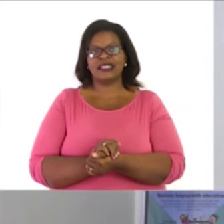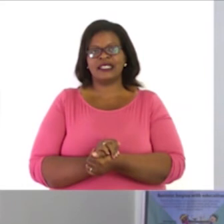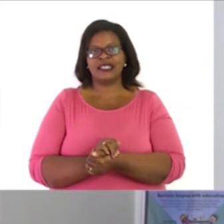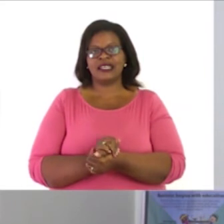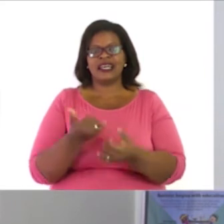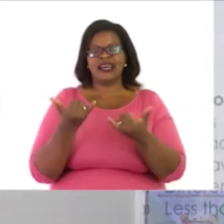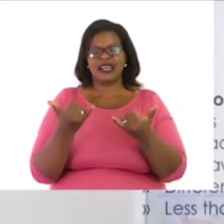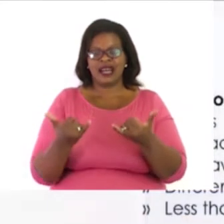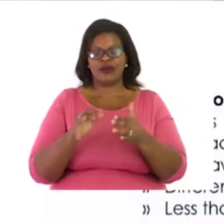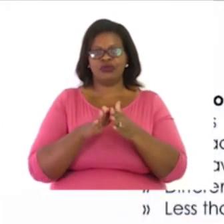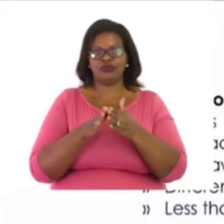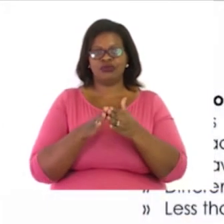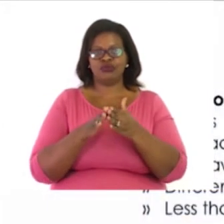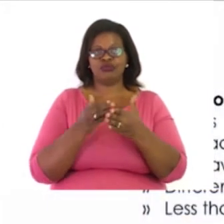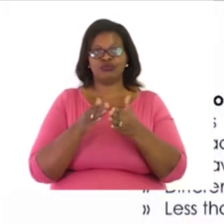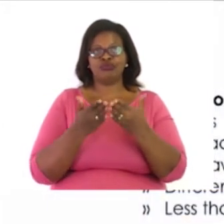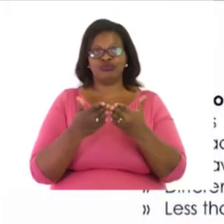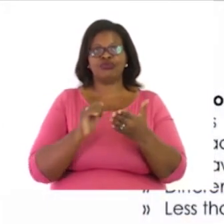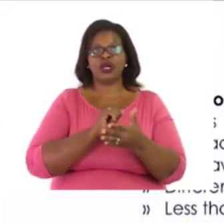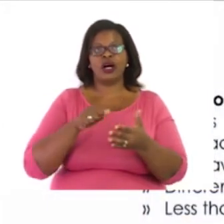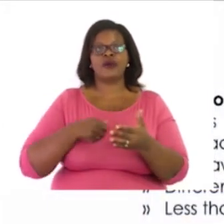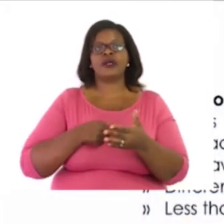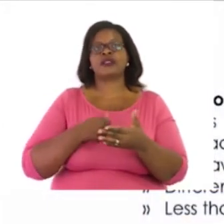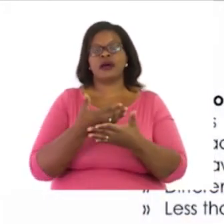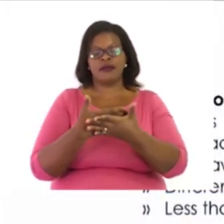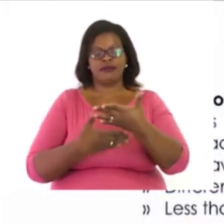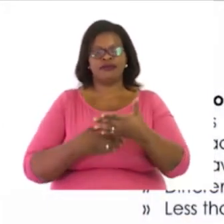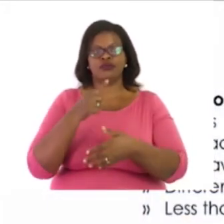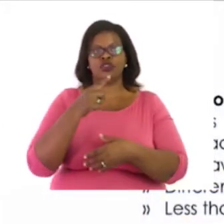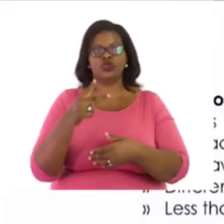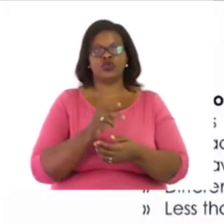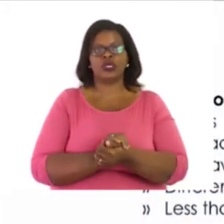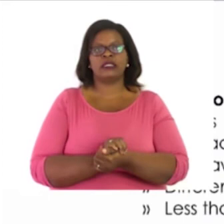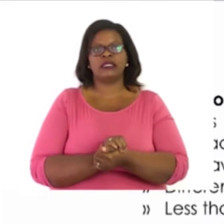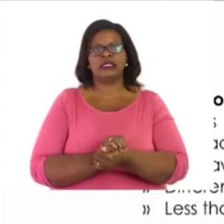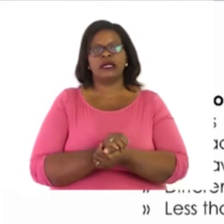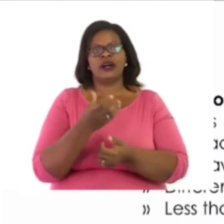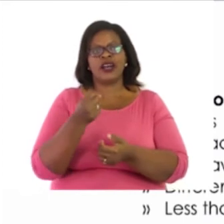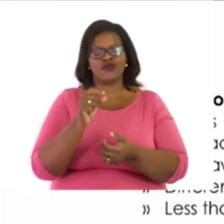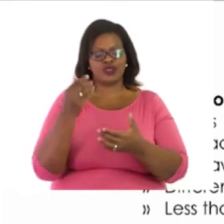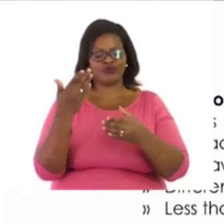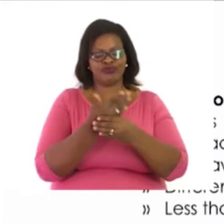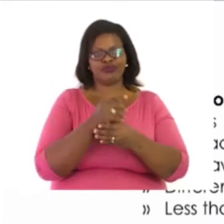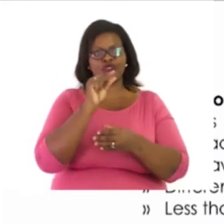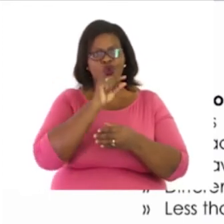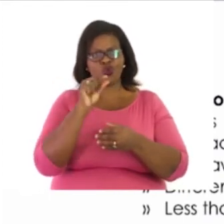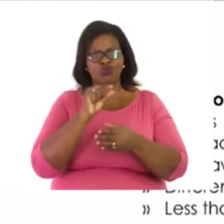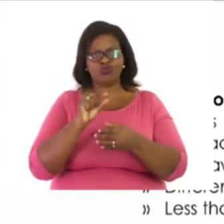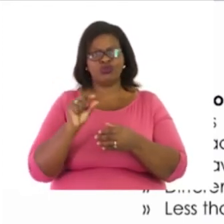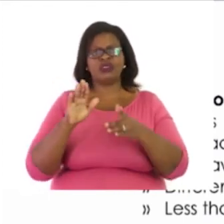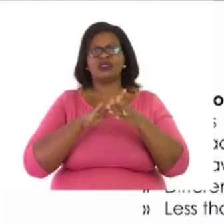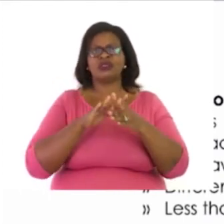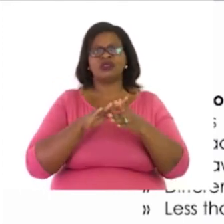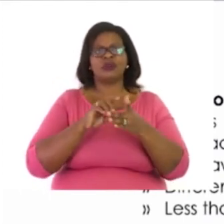page 12. And then, we go through subtraction. Now, here there's also a few terminologies. Terminologies. Now, remember we